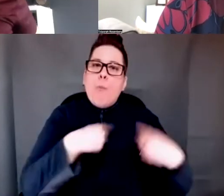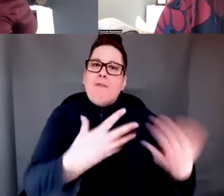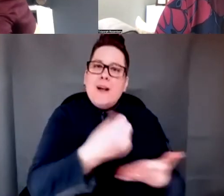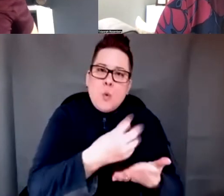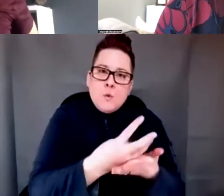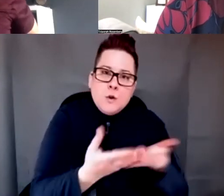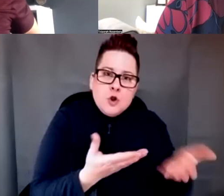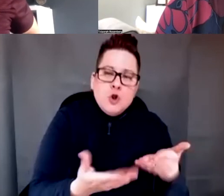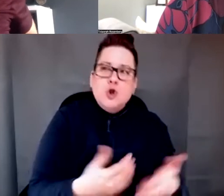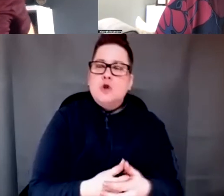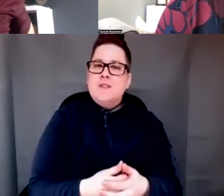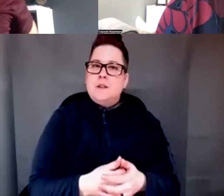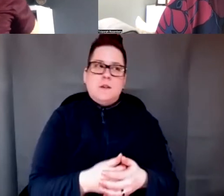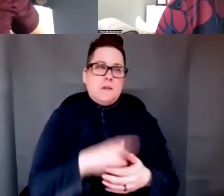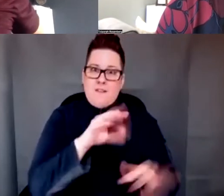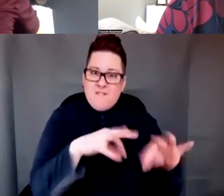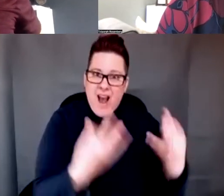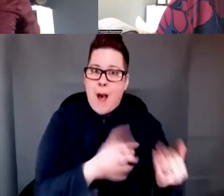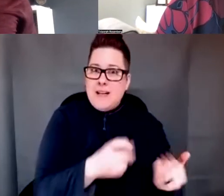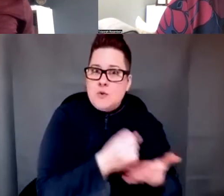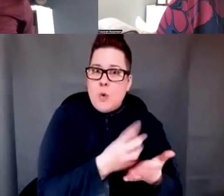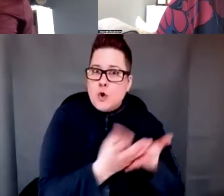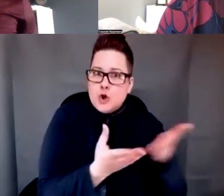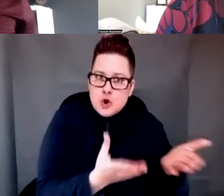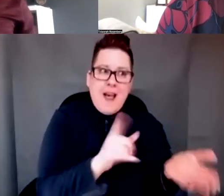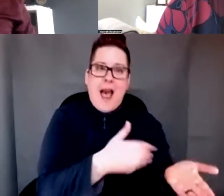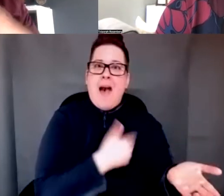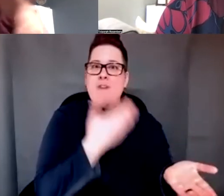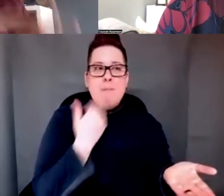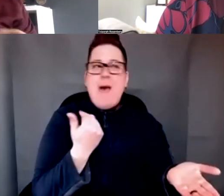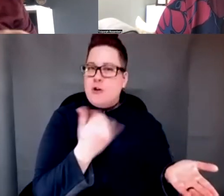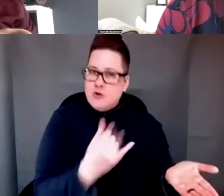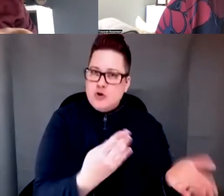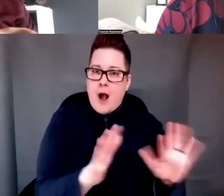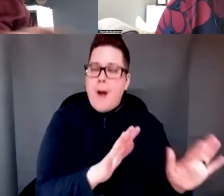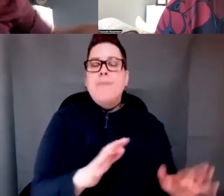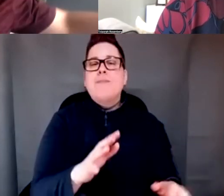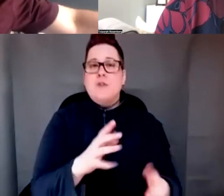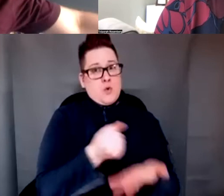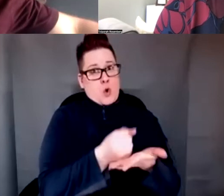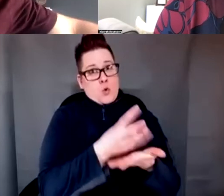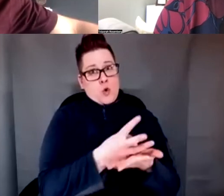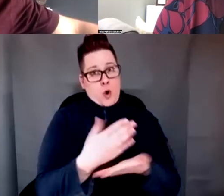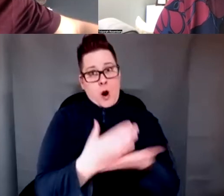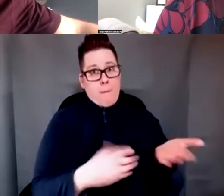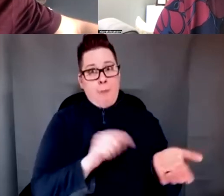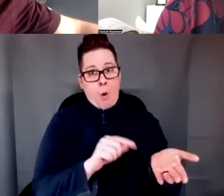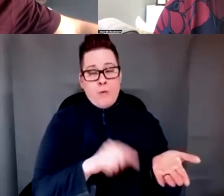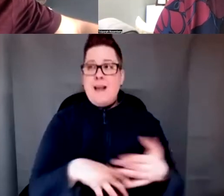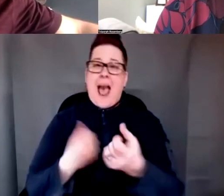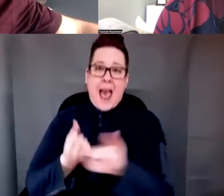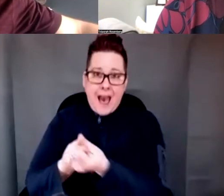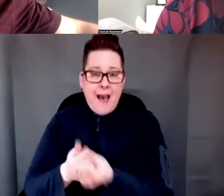services for that family so they can have a better job. So the social work component, the advocacy